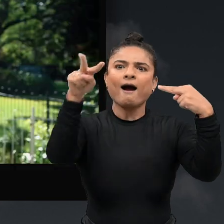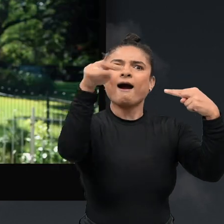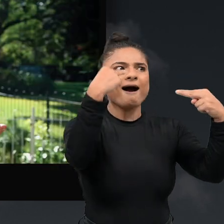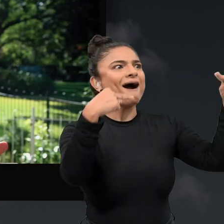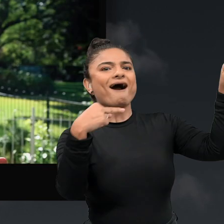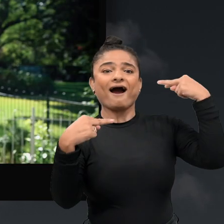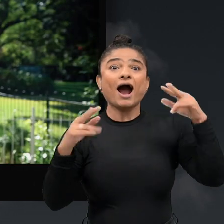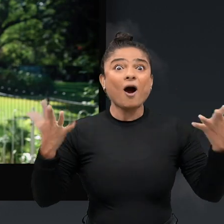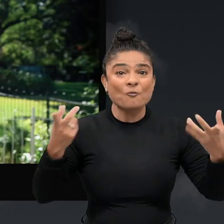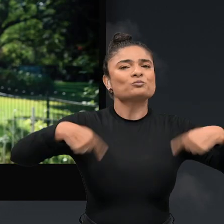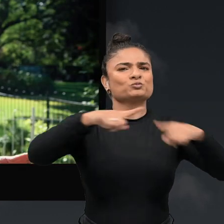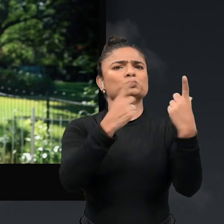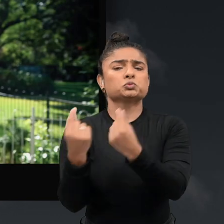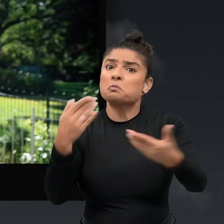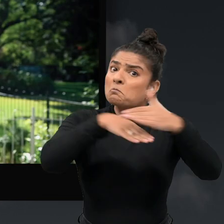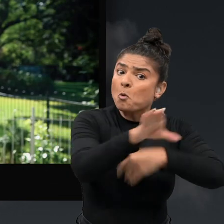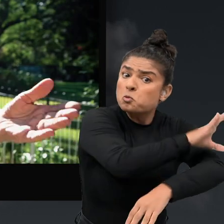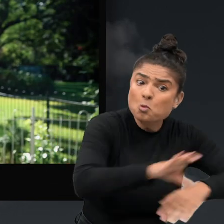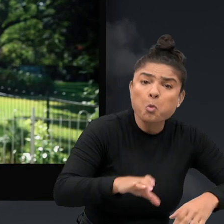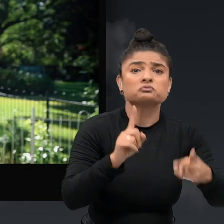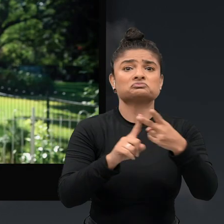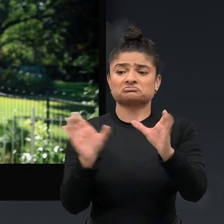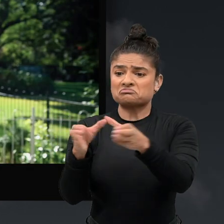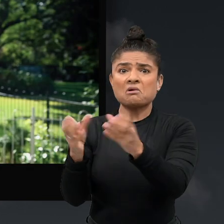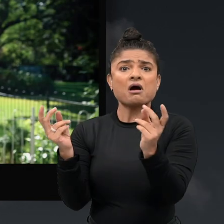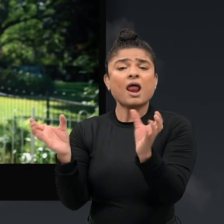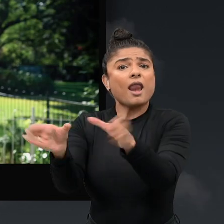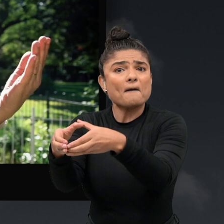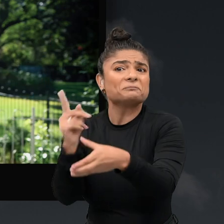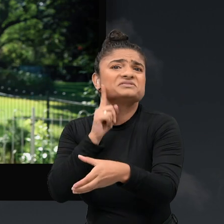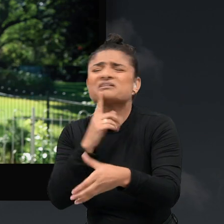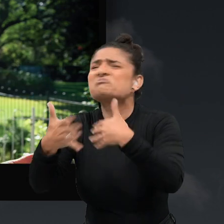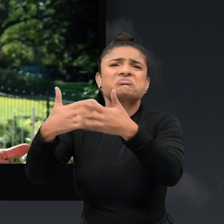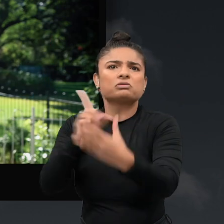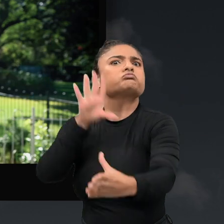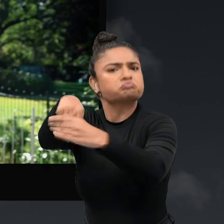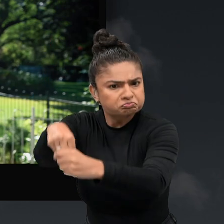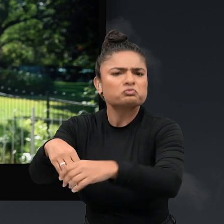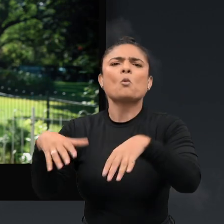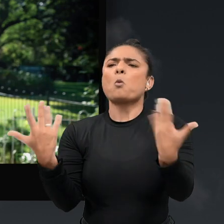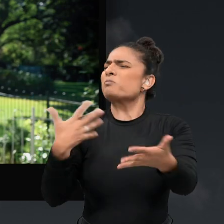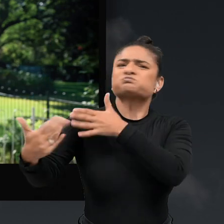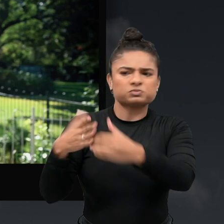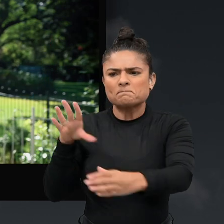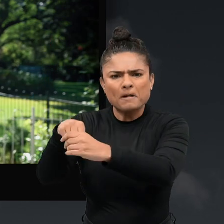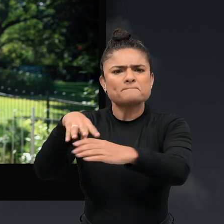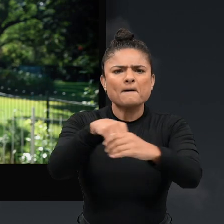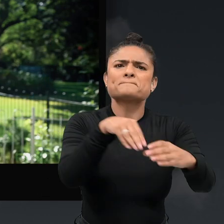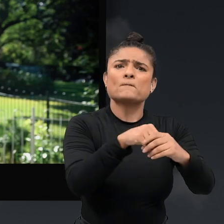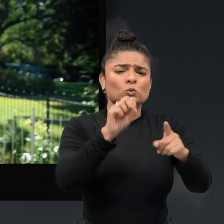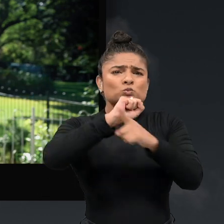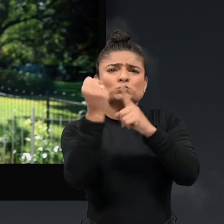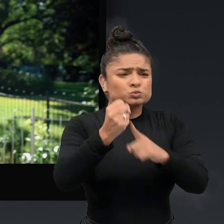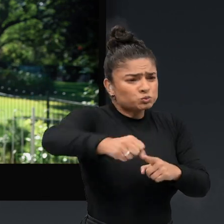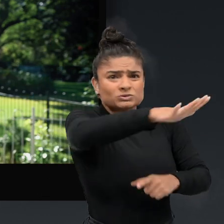out there and make yourself known. Do a course, join a club, get out there and be visible because